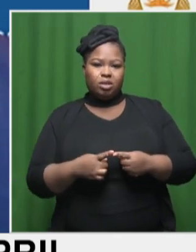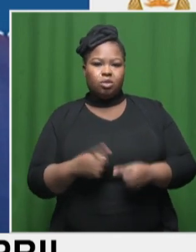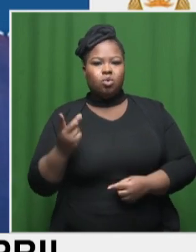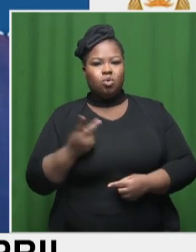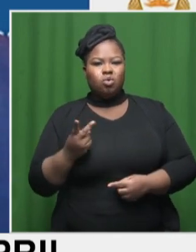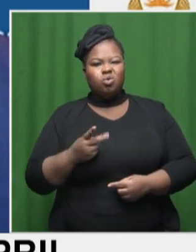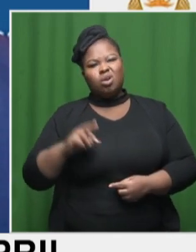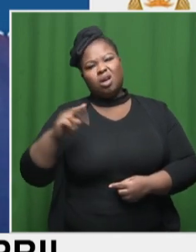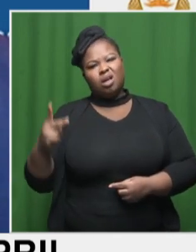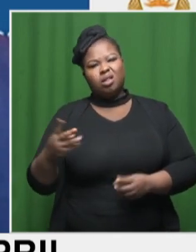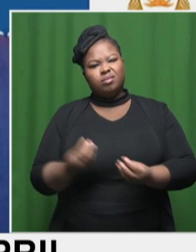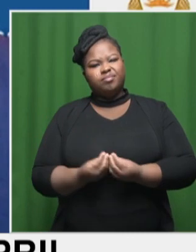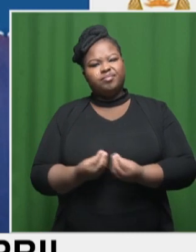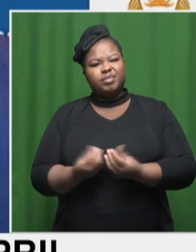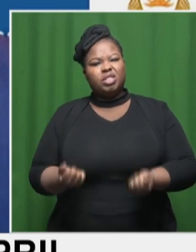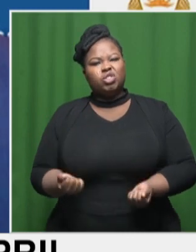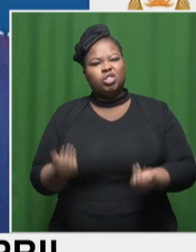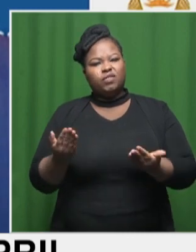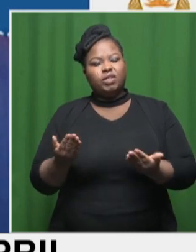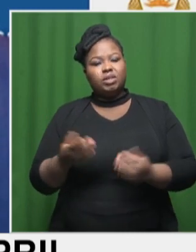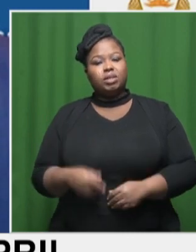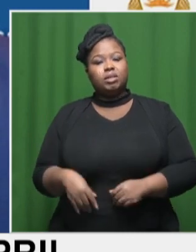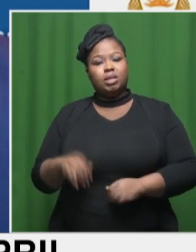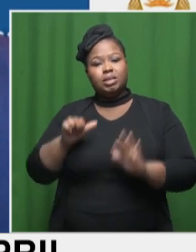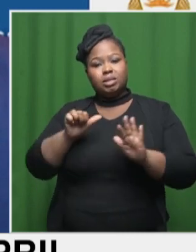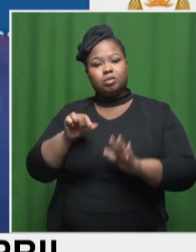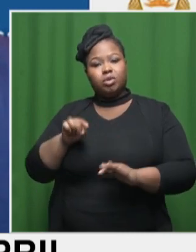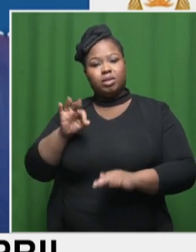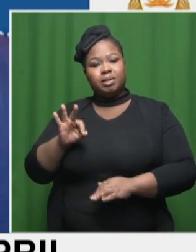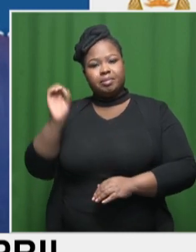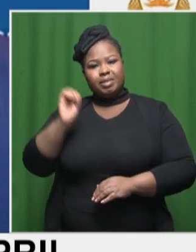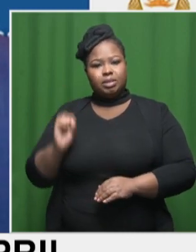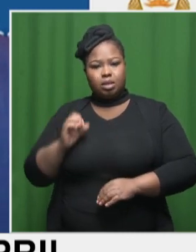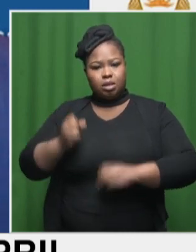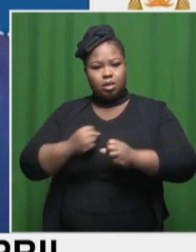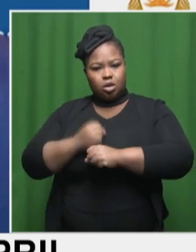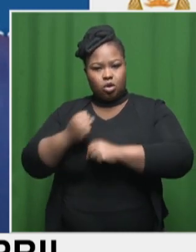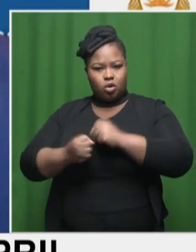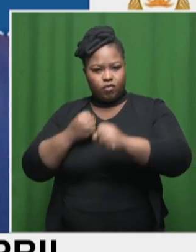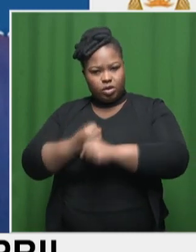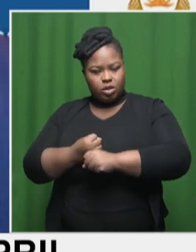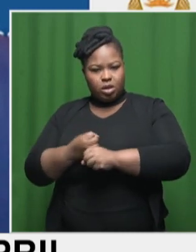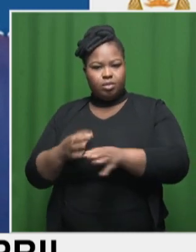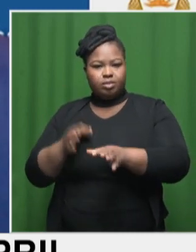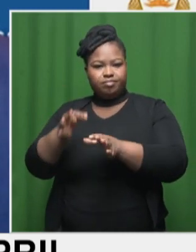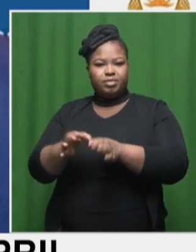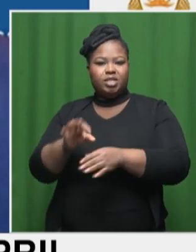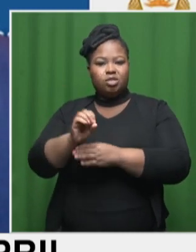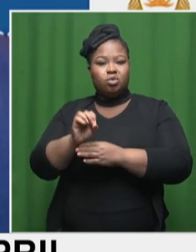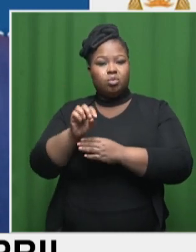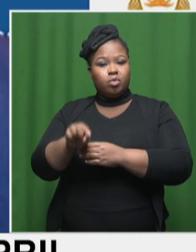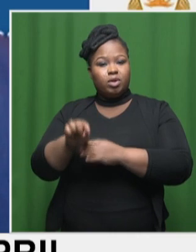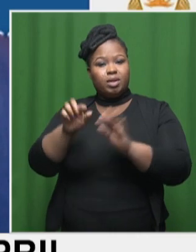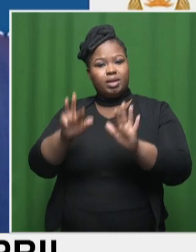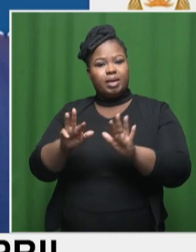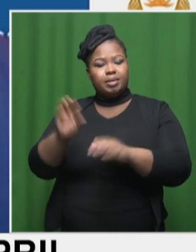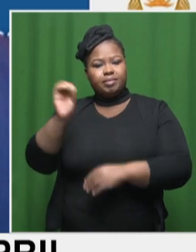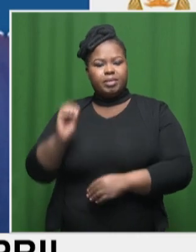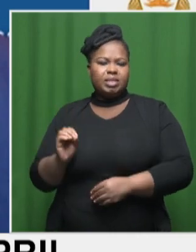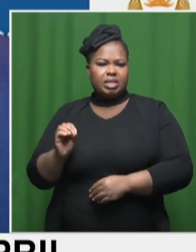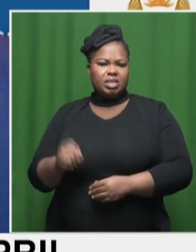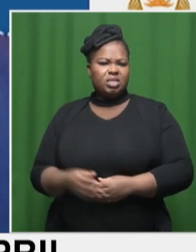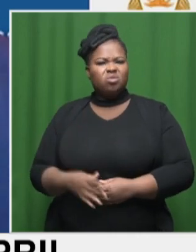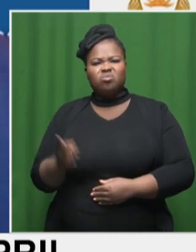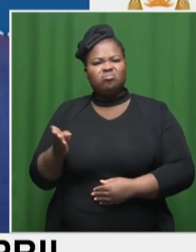miscellaneous goods and services that increasing by 6.3% year on year, contributing 0.9%. What